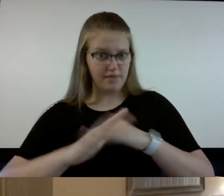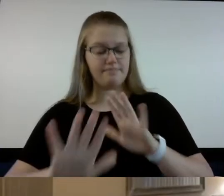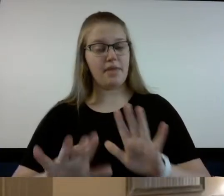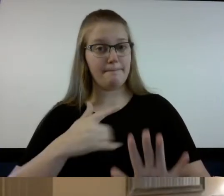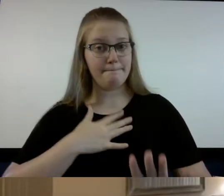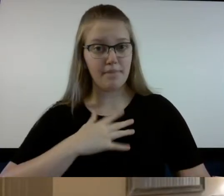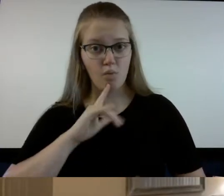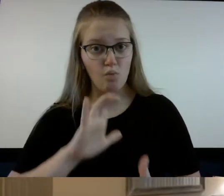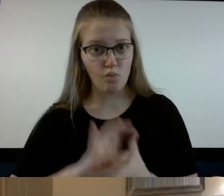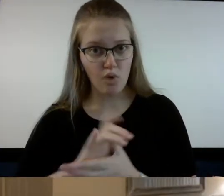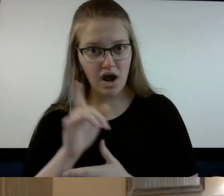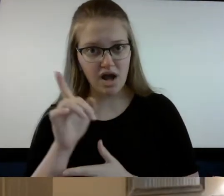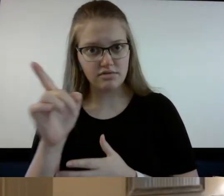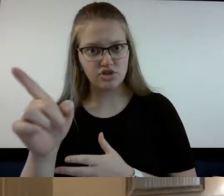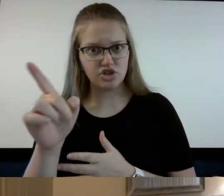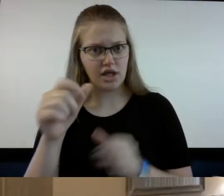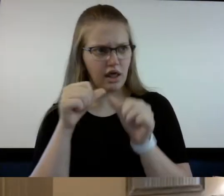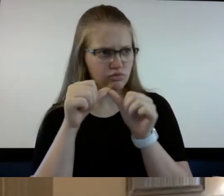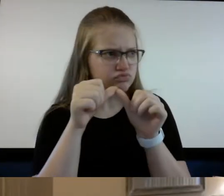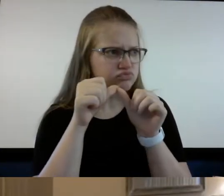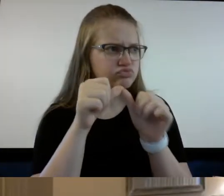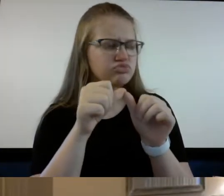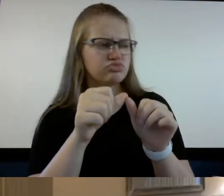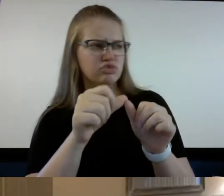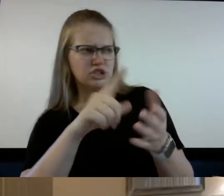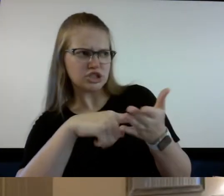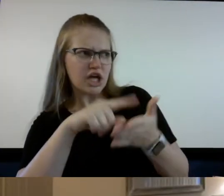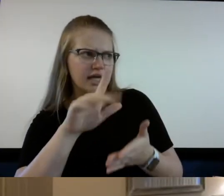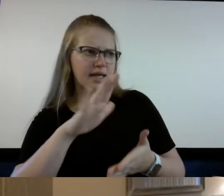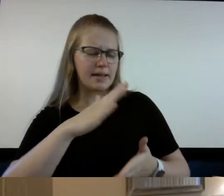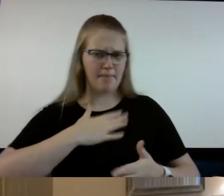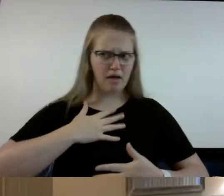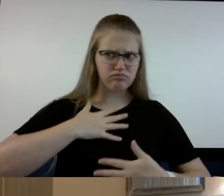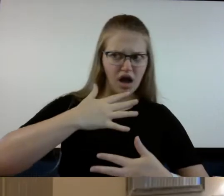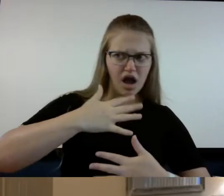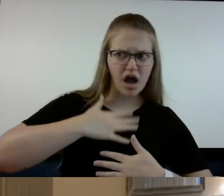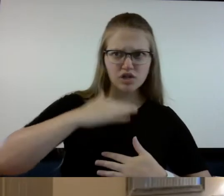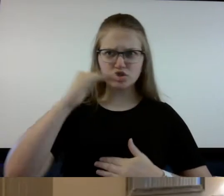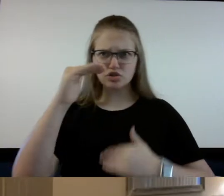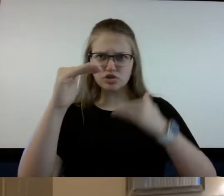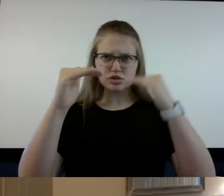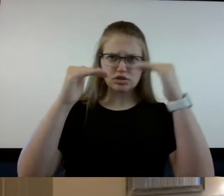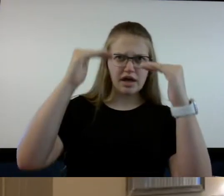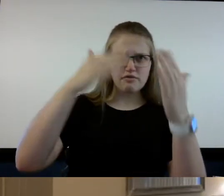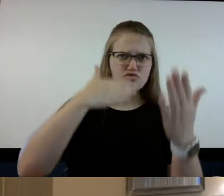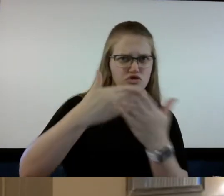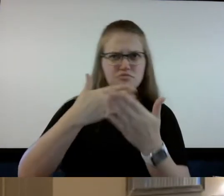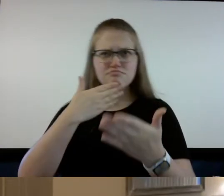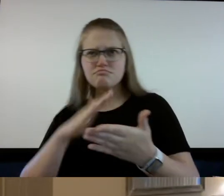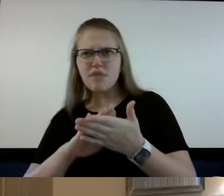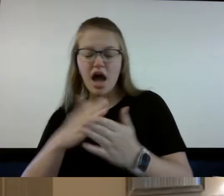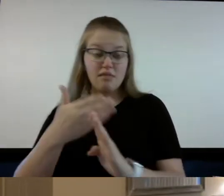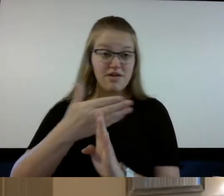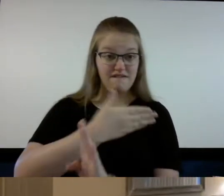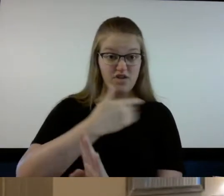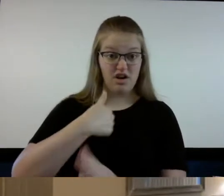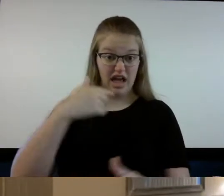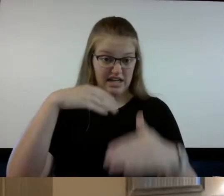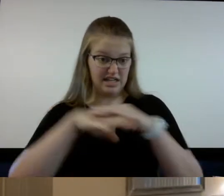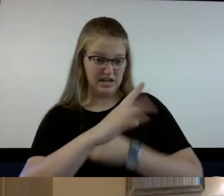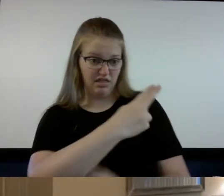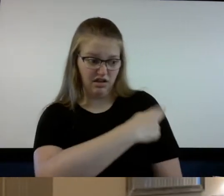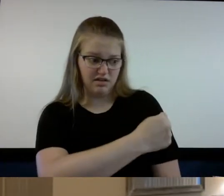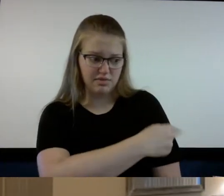uh checking my oxygen levels at the last couple days before I went to the hospital so when she's seen a dip